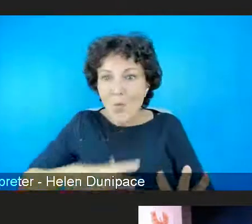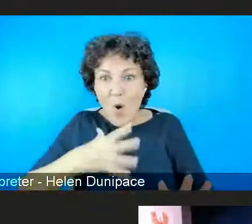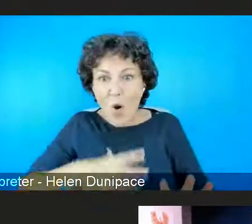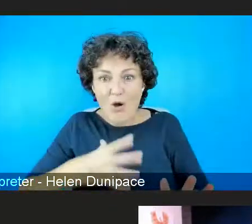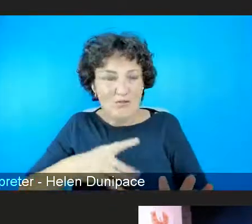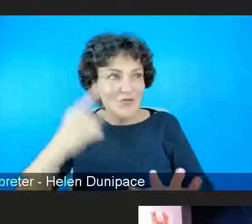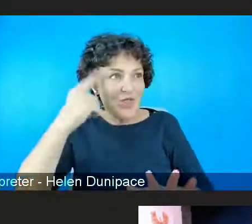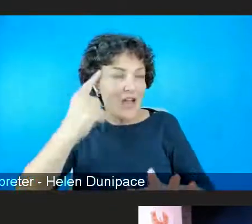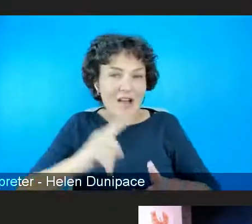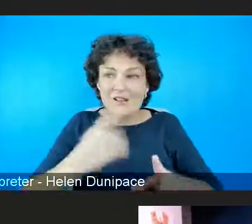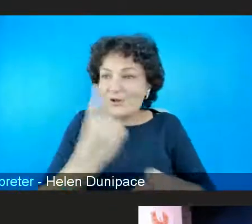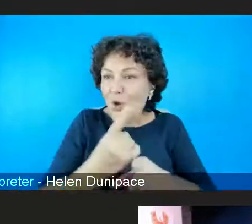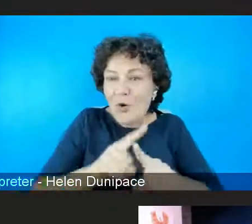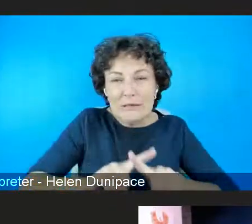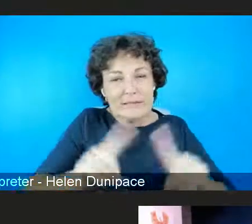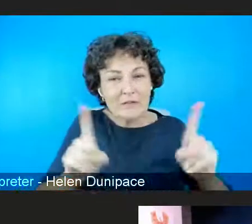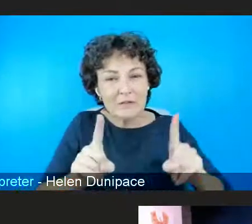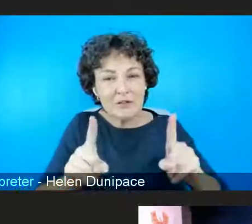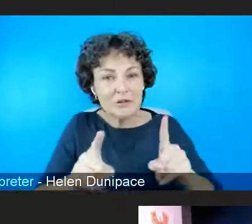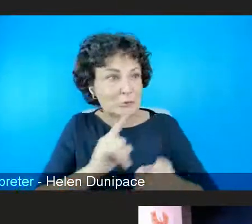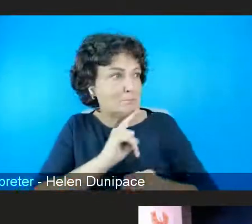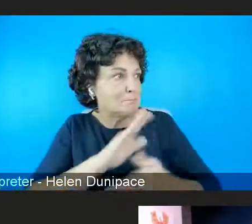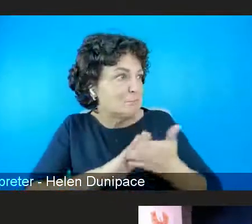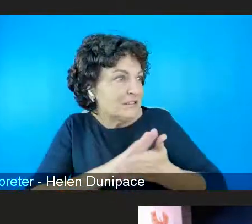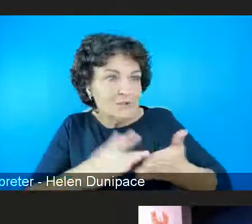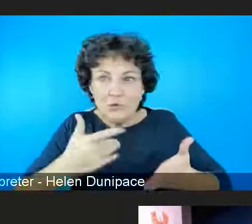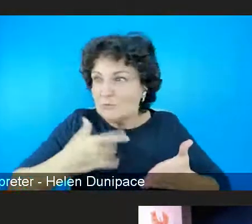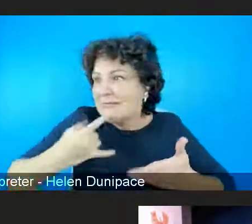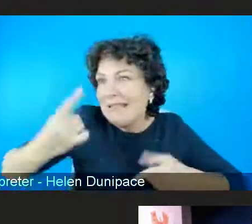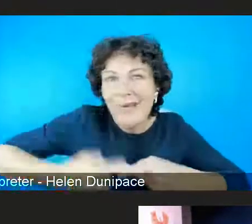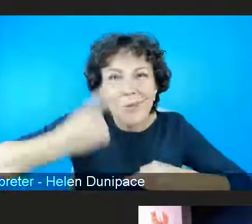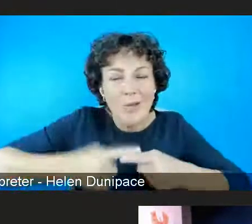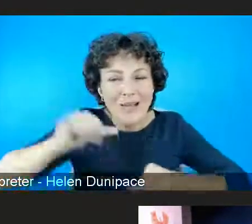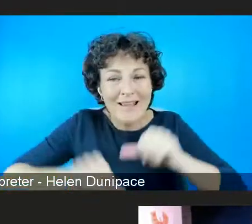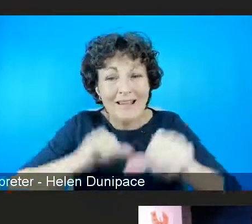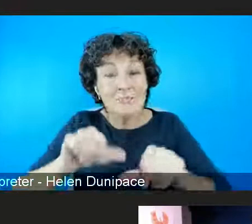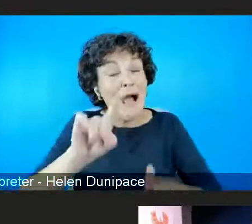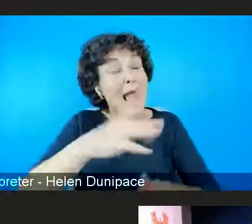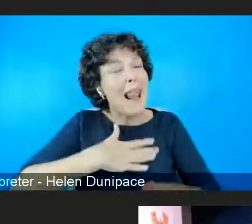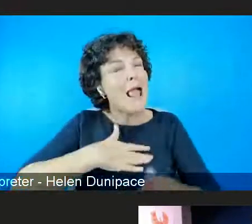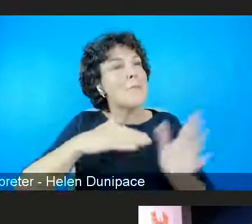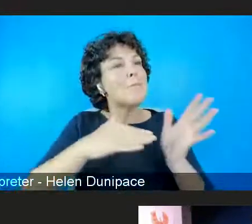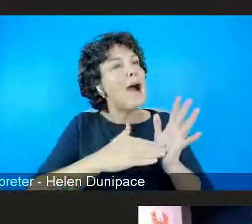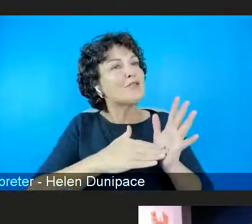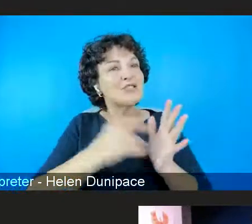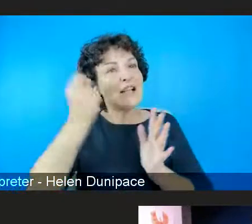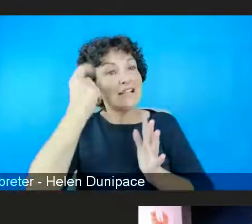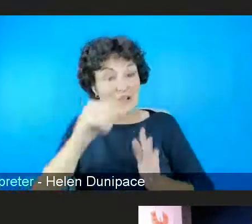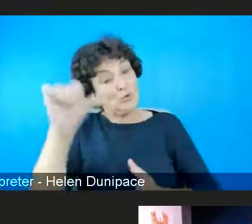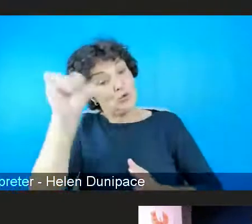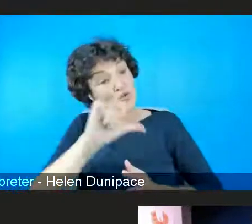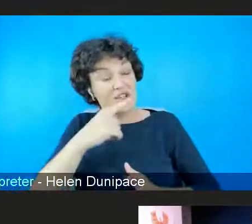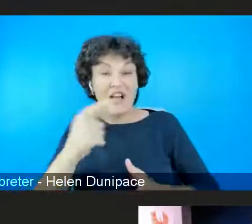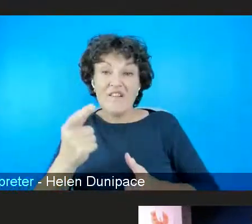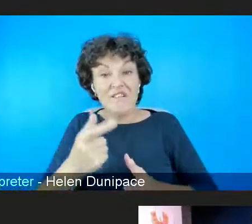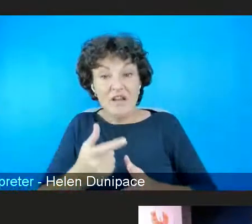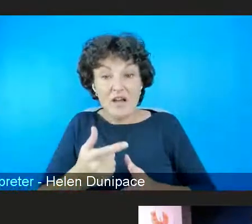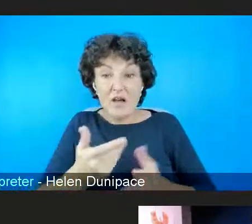about it, to make it urgent. I like Marsha's idea of the PR company behind it, almost.